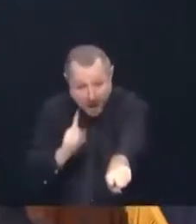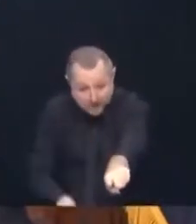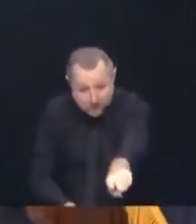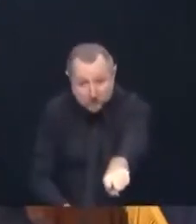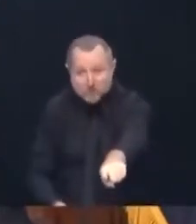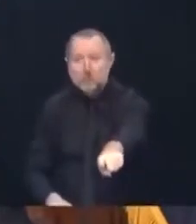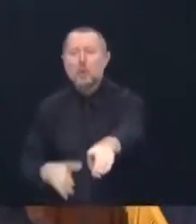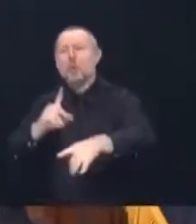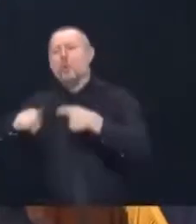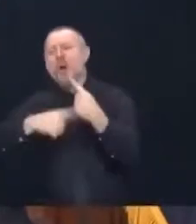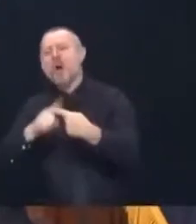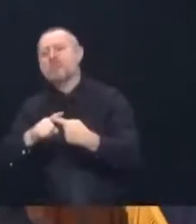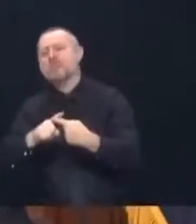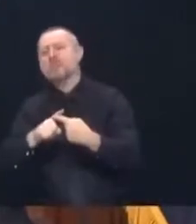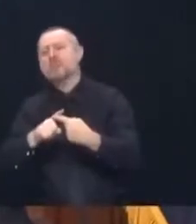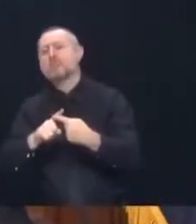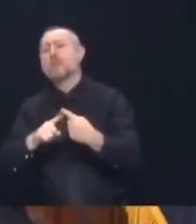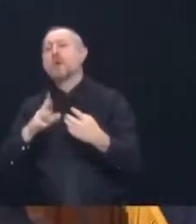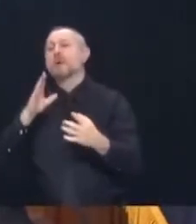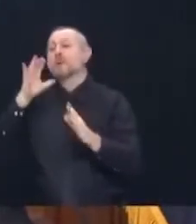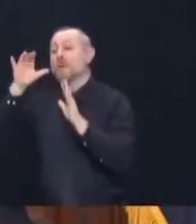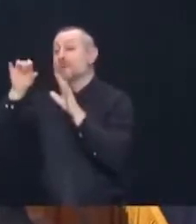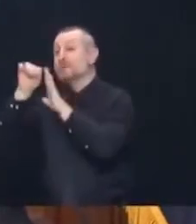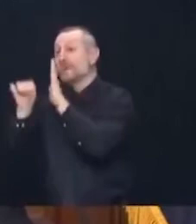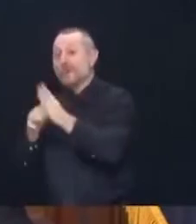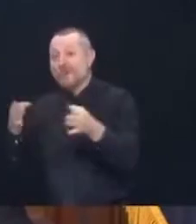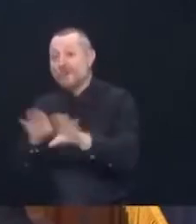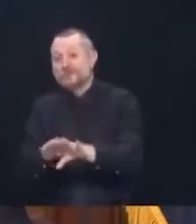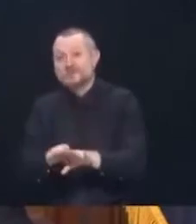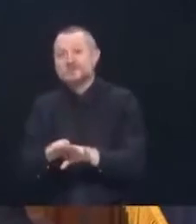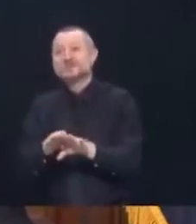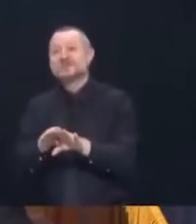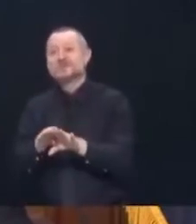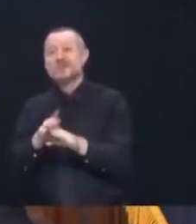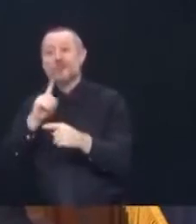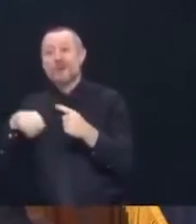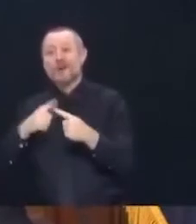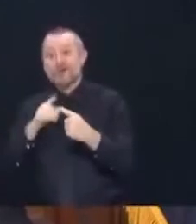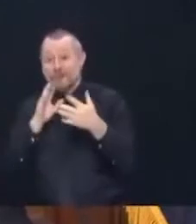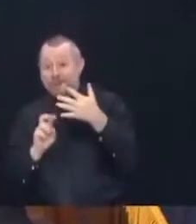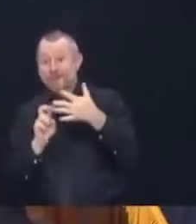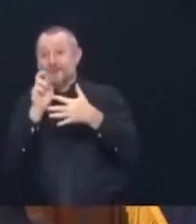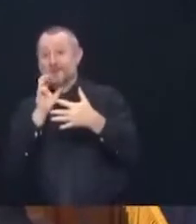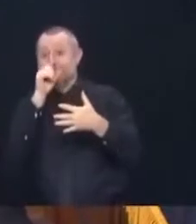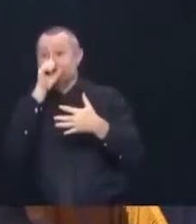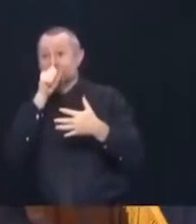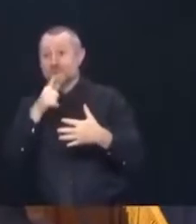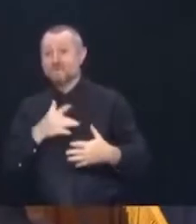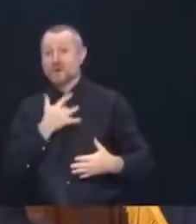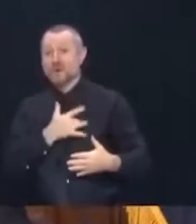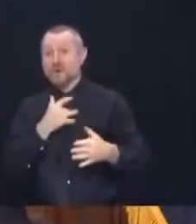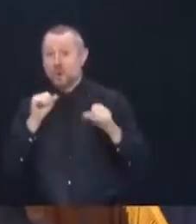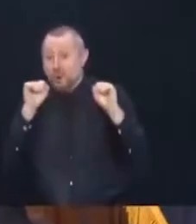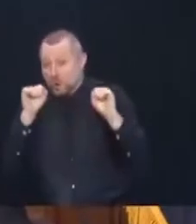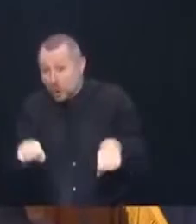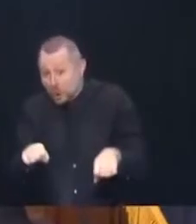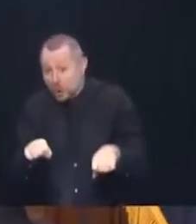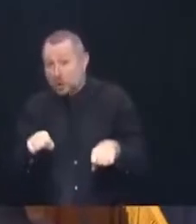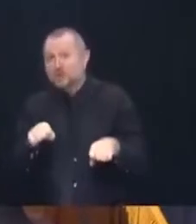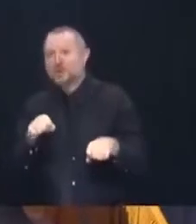state close the schools? When you get to an orange zone, which you're suggesting could happen, but is not necessarily happening by tomorrow.